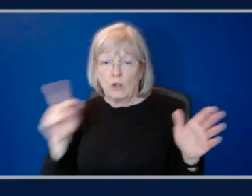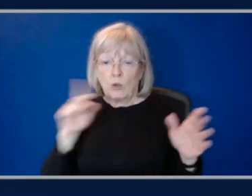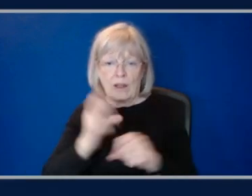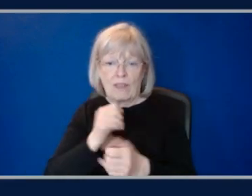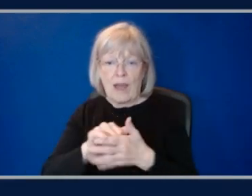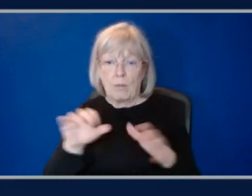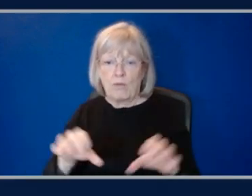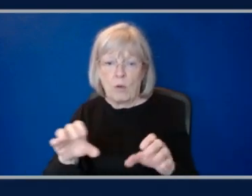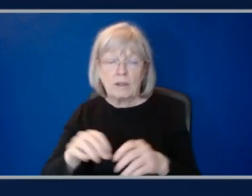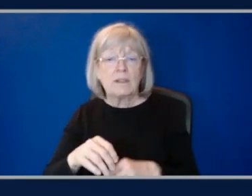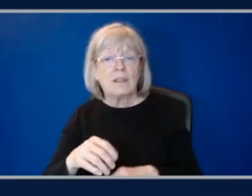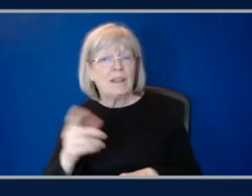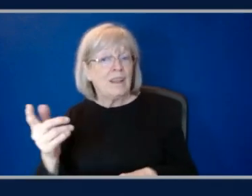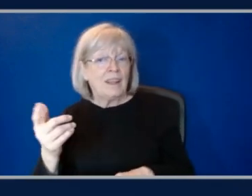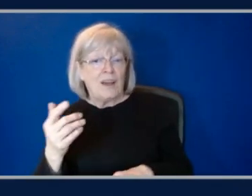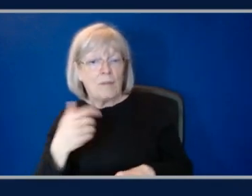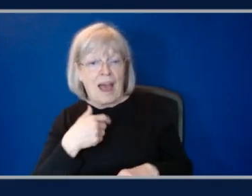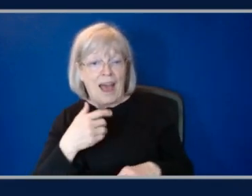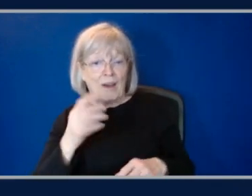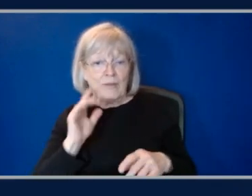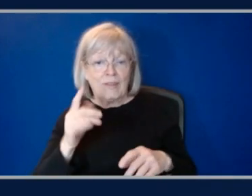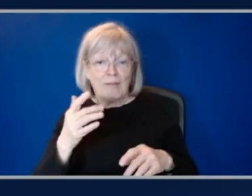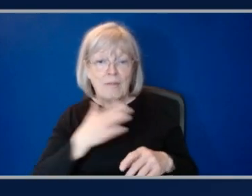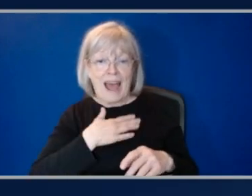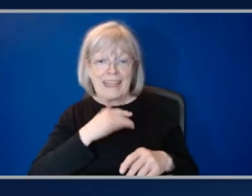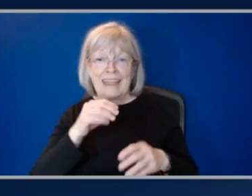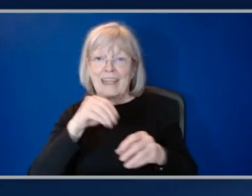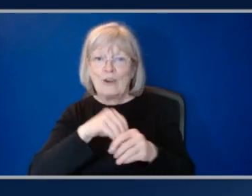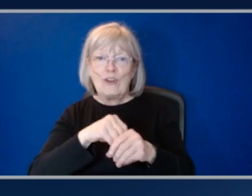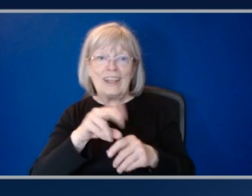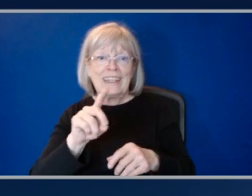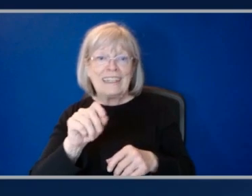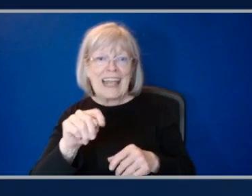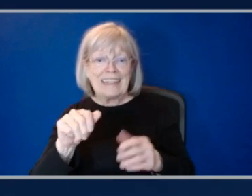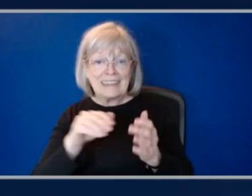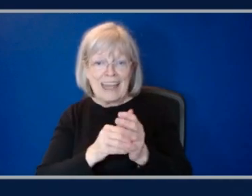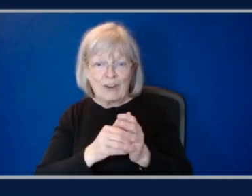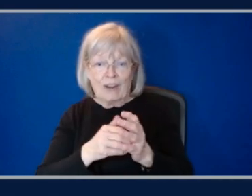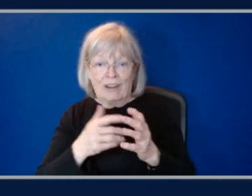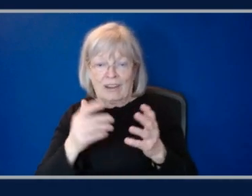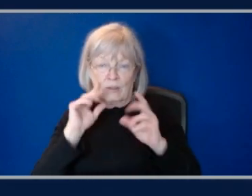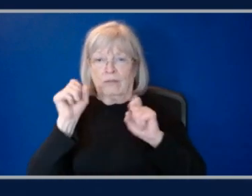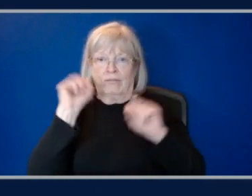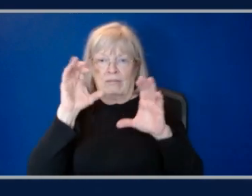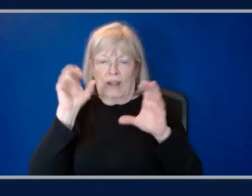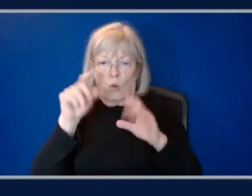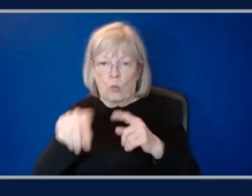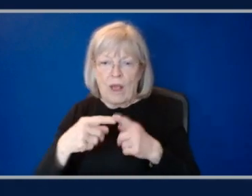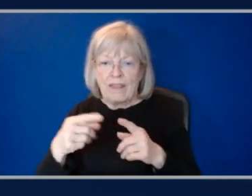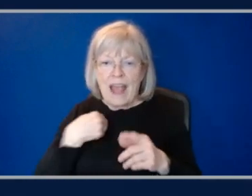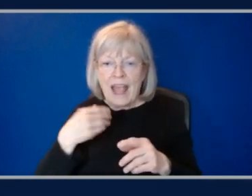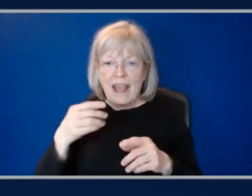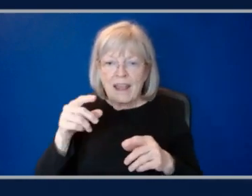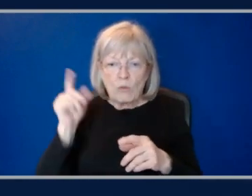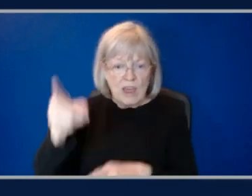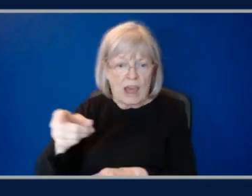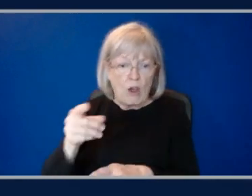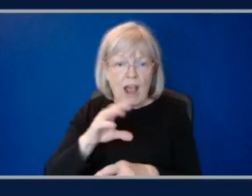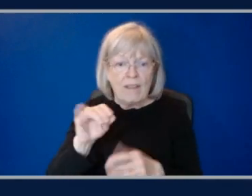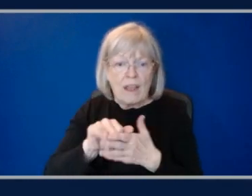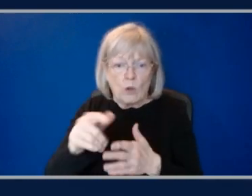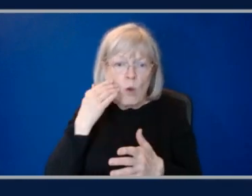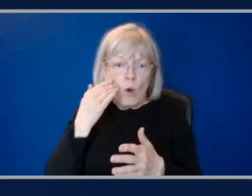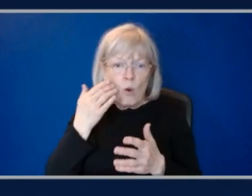my inner data center nerd was awakened when I went back there and did the mandatory selfie. And I had a partner go out there with me also. I mean, just